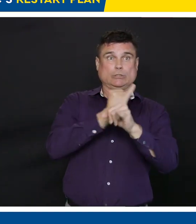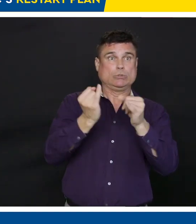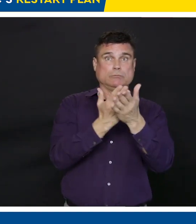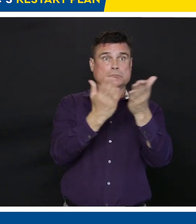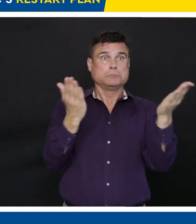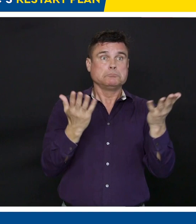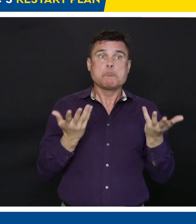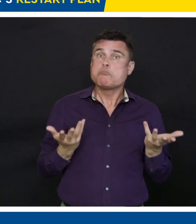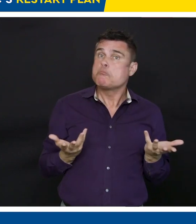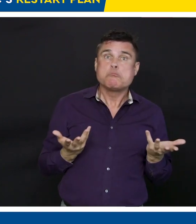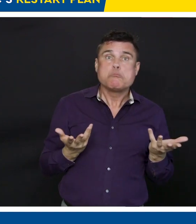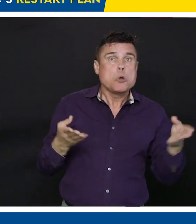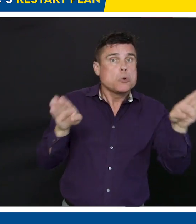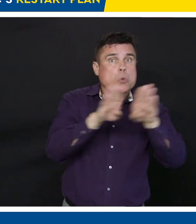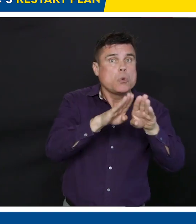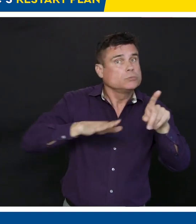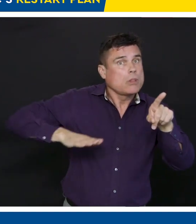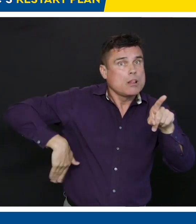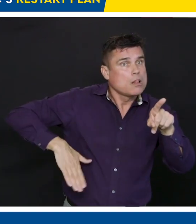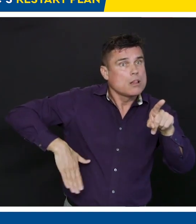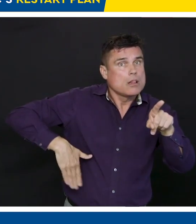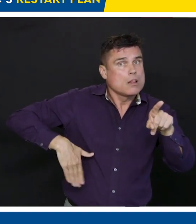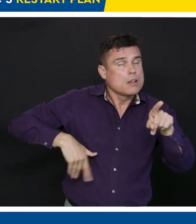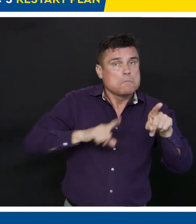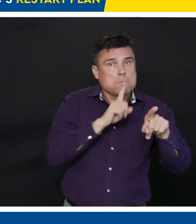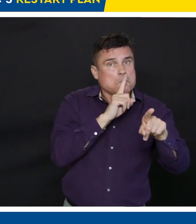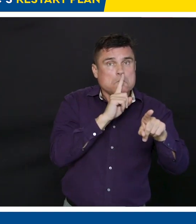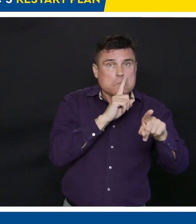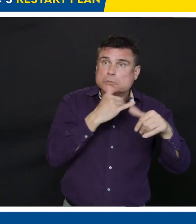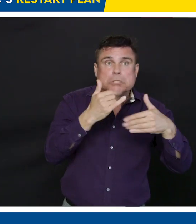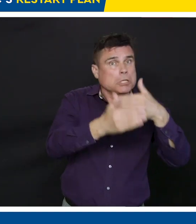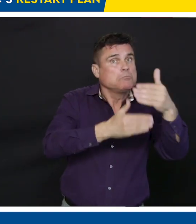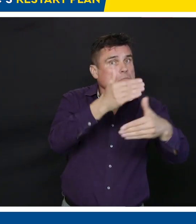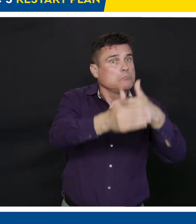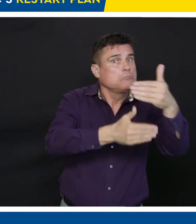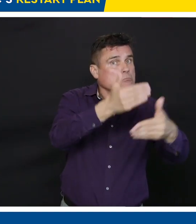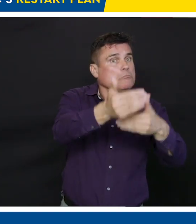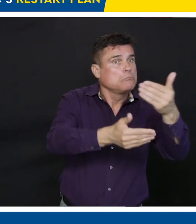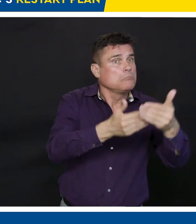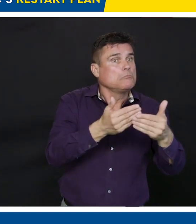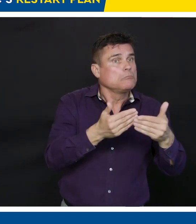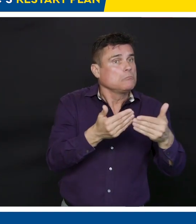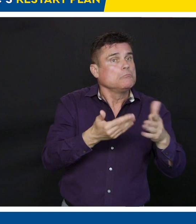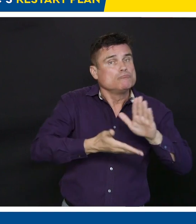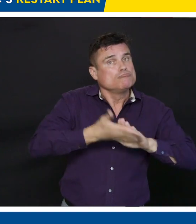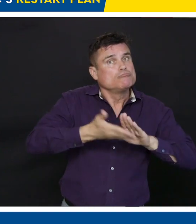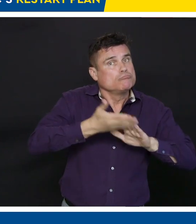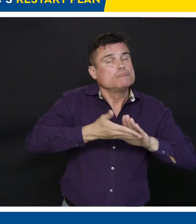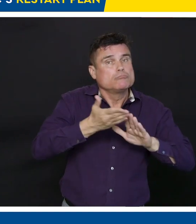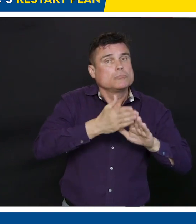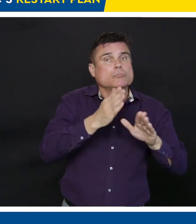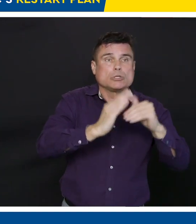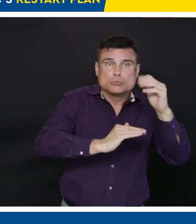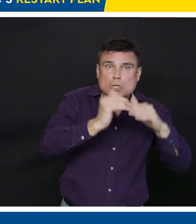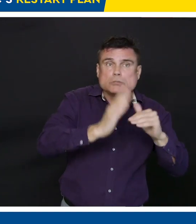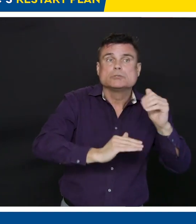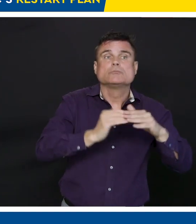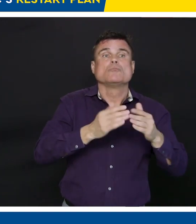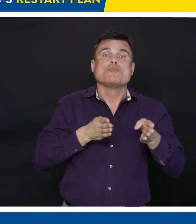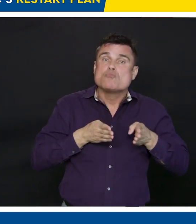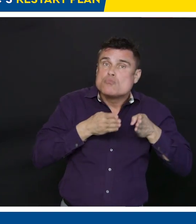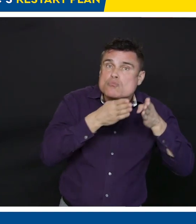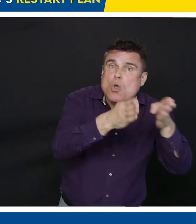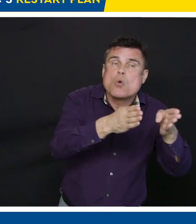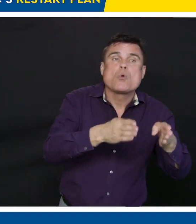construction, building of schools, hospitals, roads, you name it, what the part and parcel of